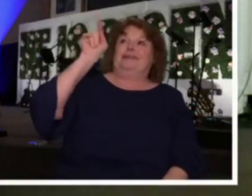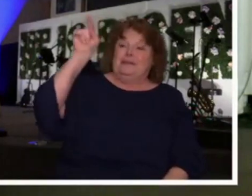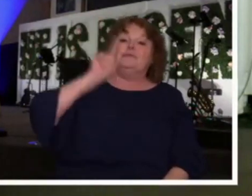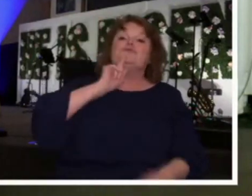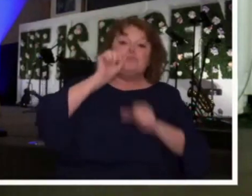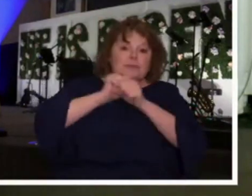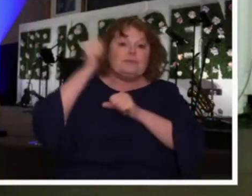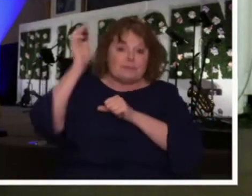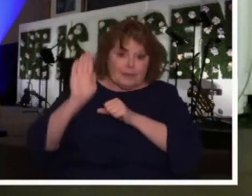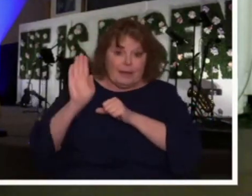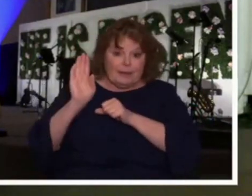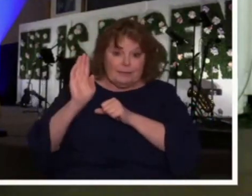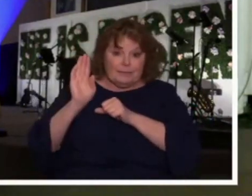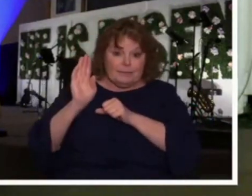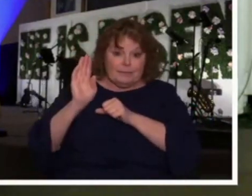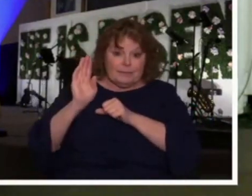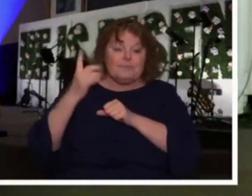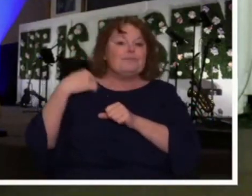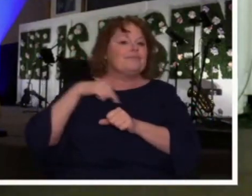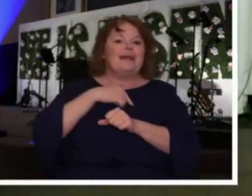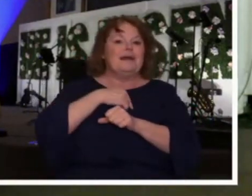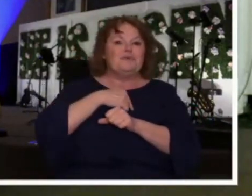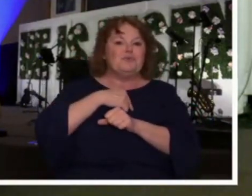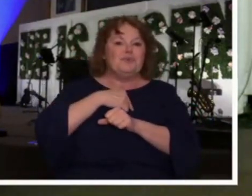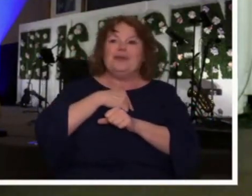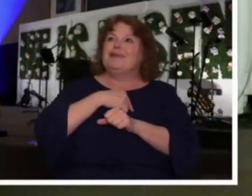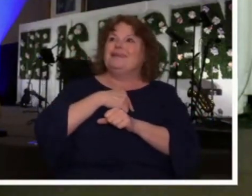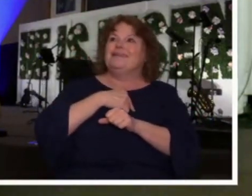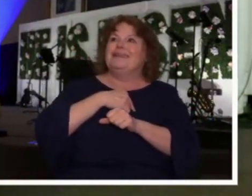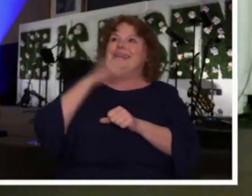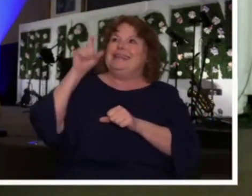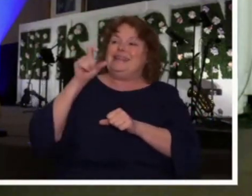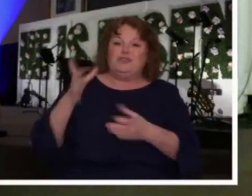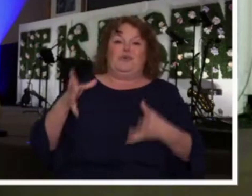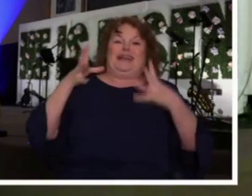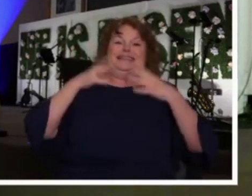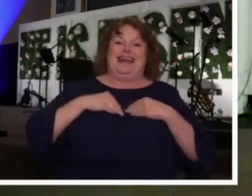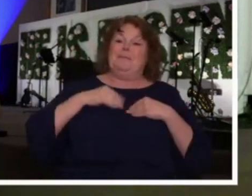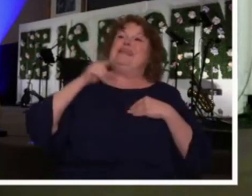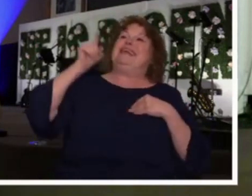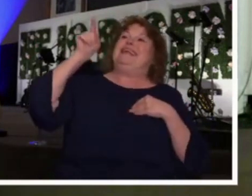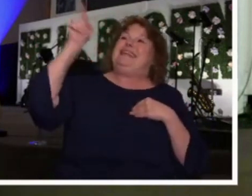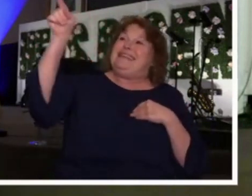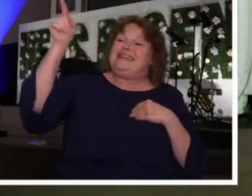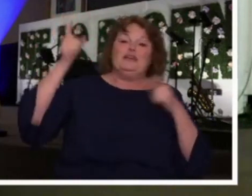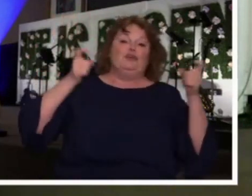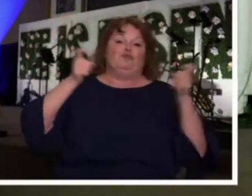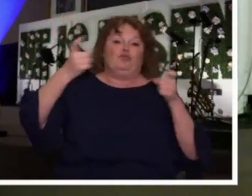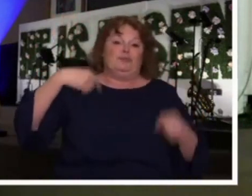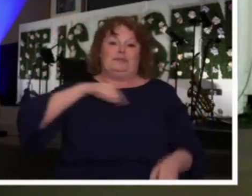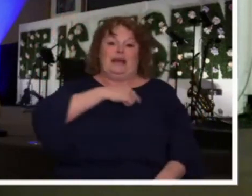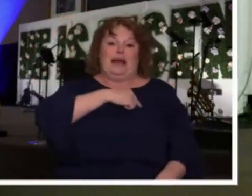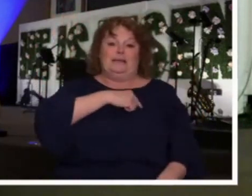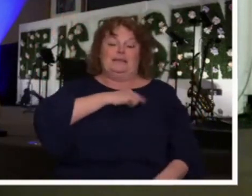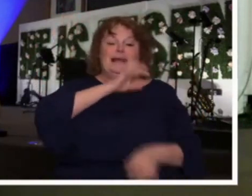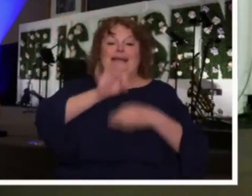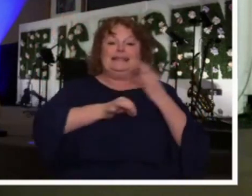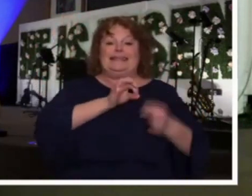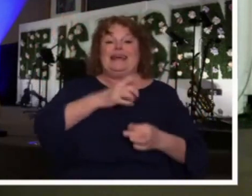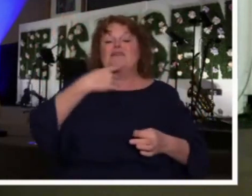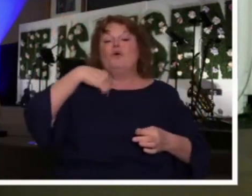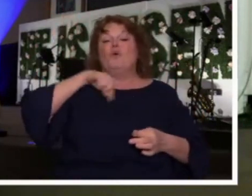and our failure to embrace His sovereignty over us rather than the unspoken belief that we